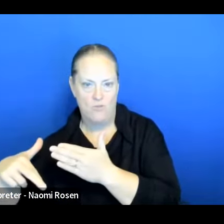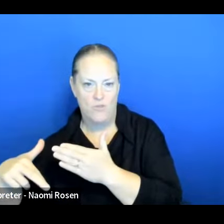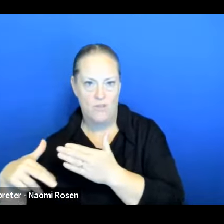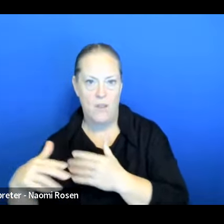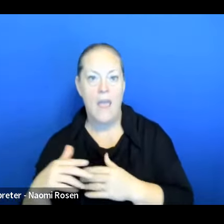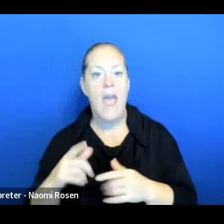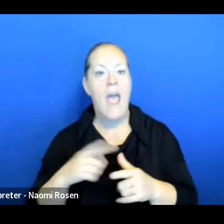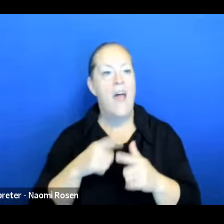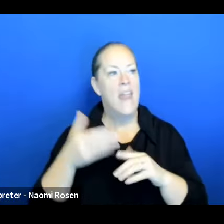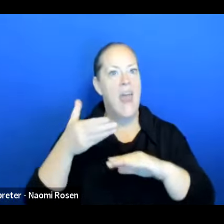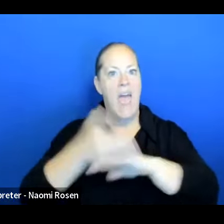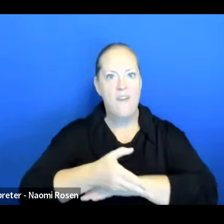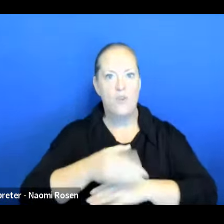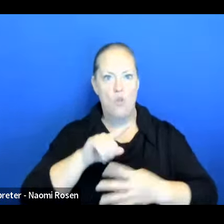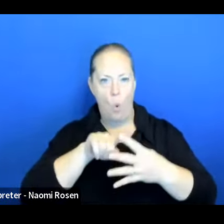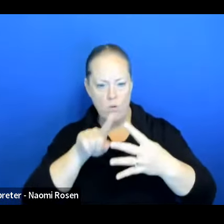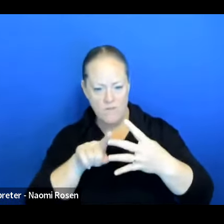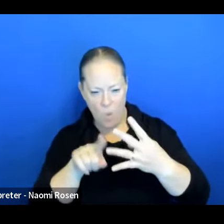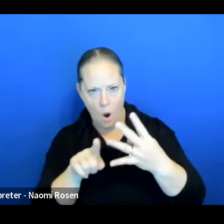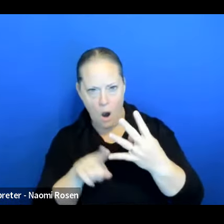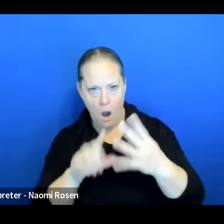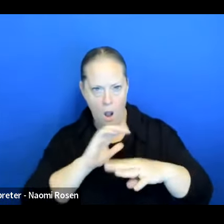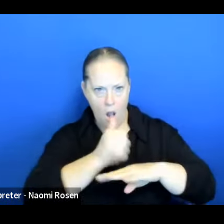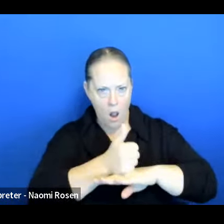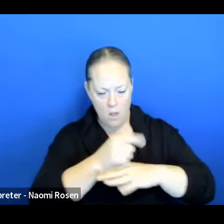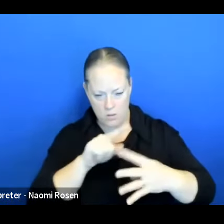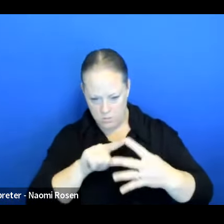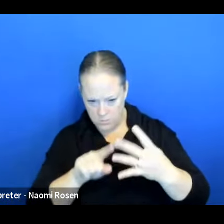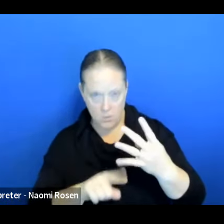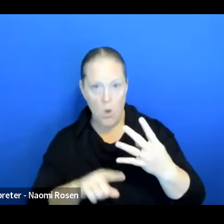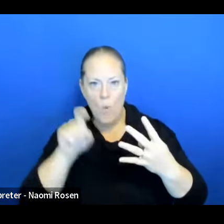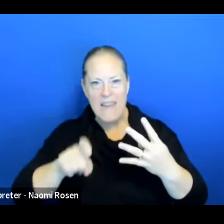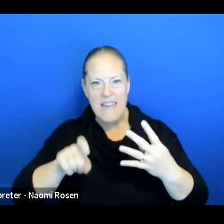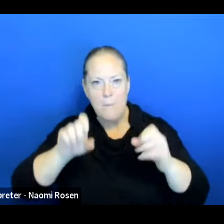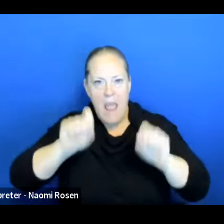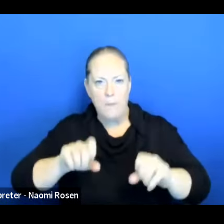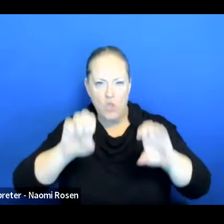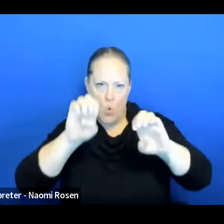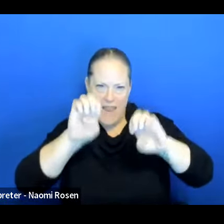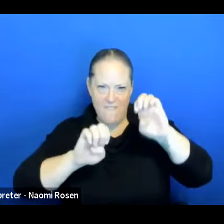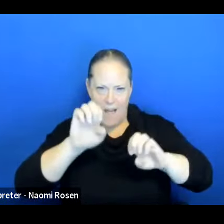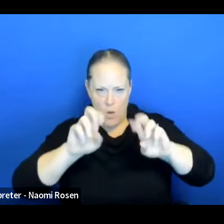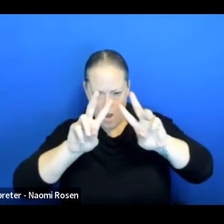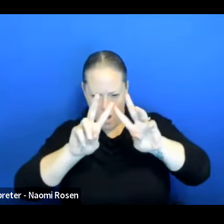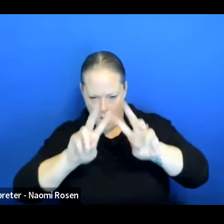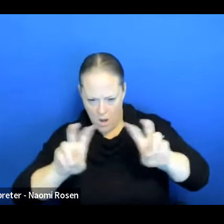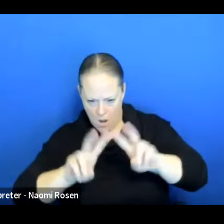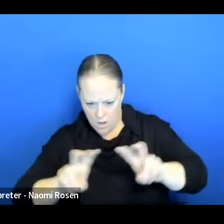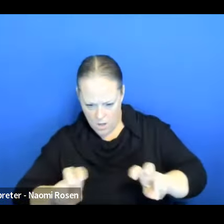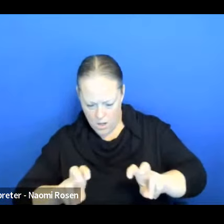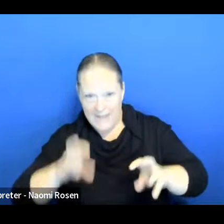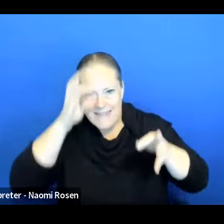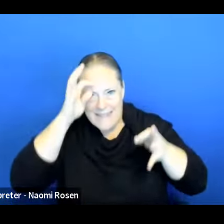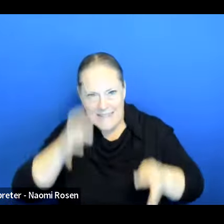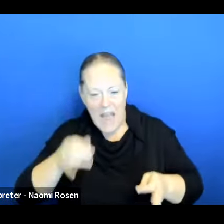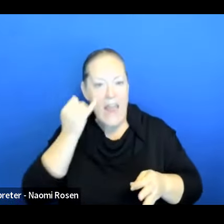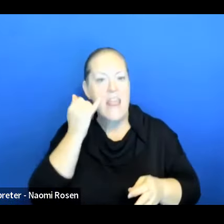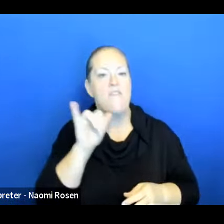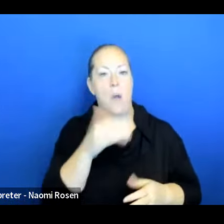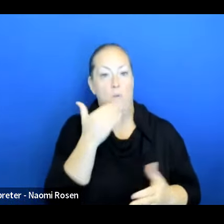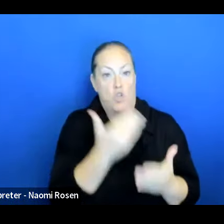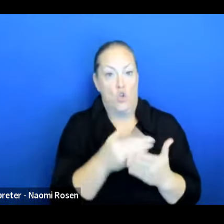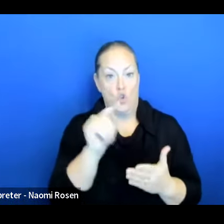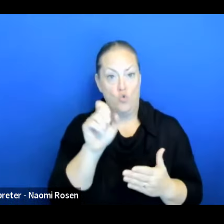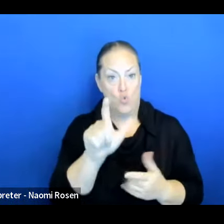after we have those four stages in place, we need to be able to evaluate to determine if it is a resourceful tool that